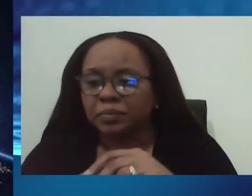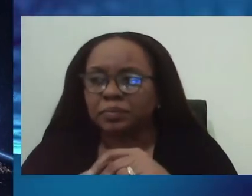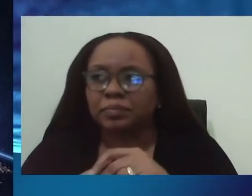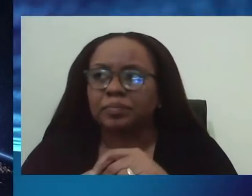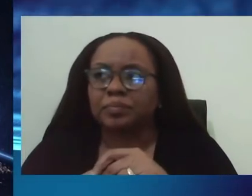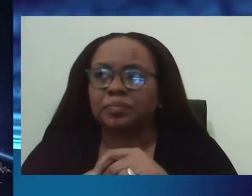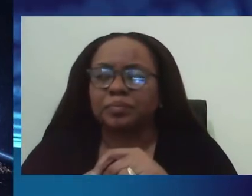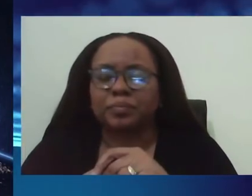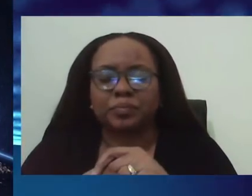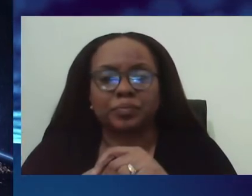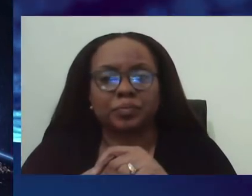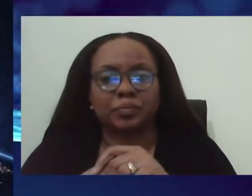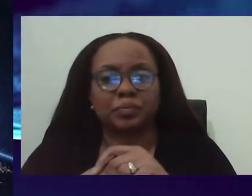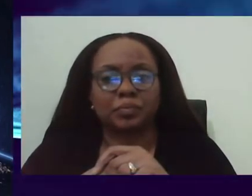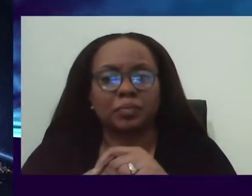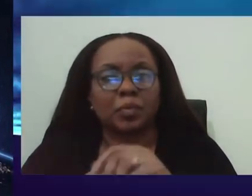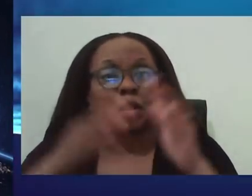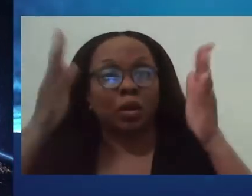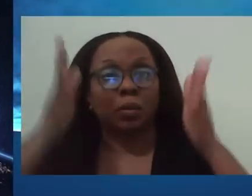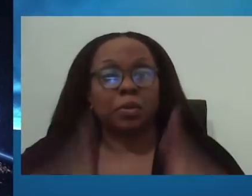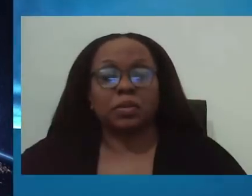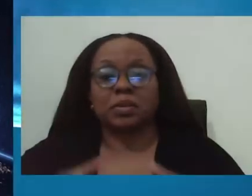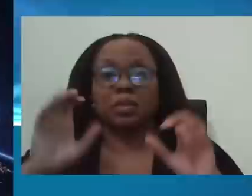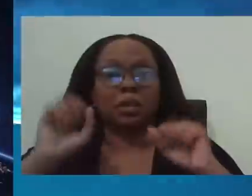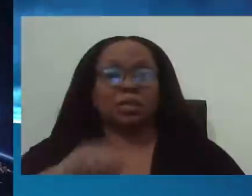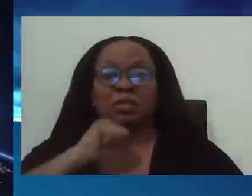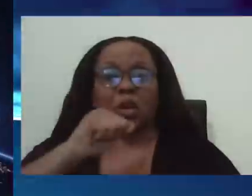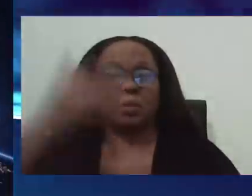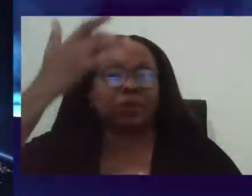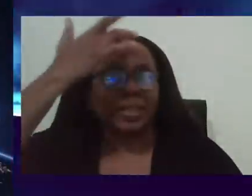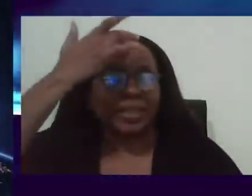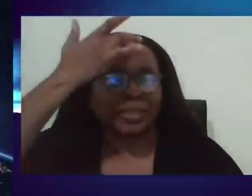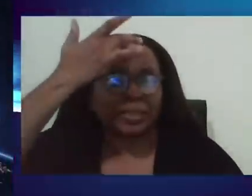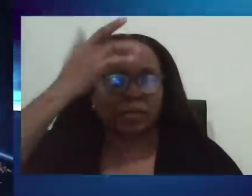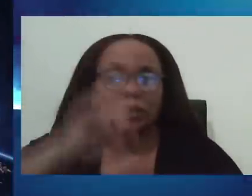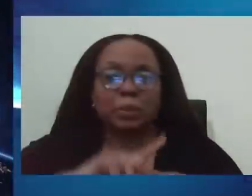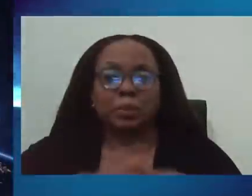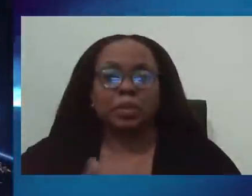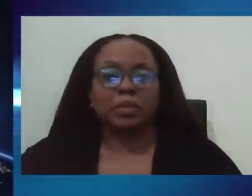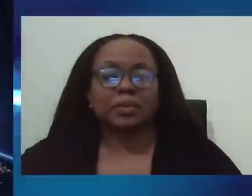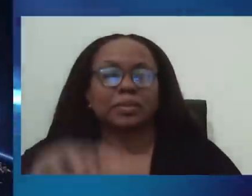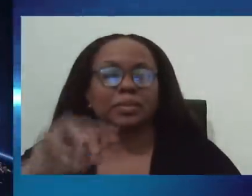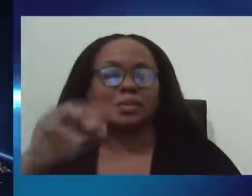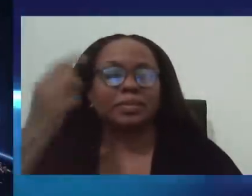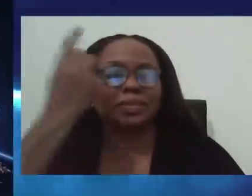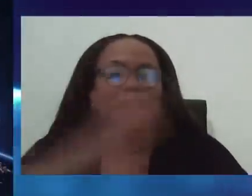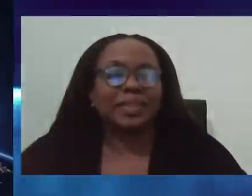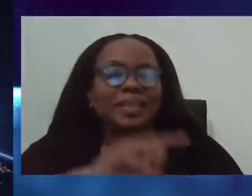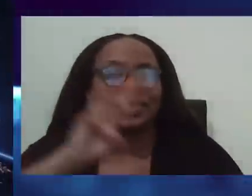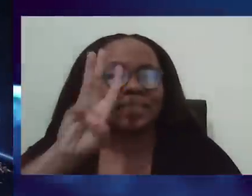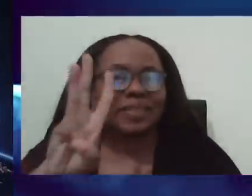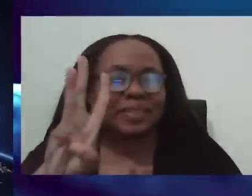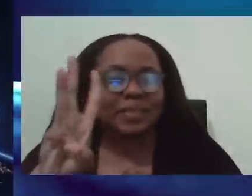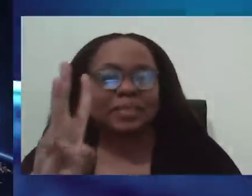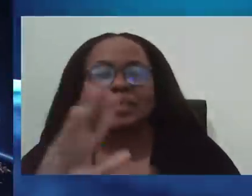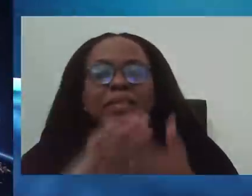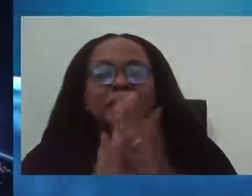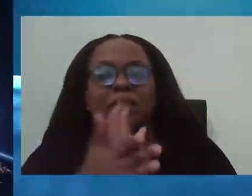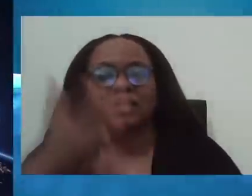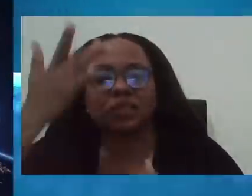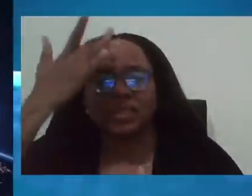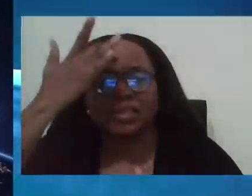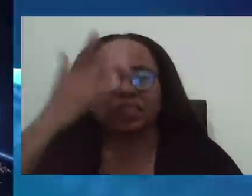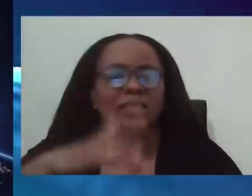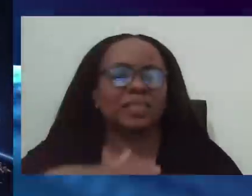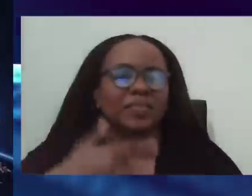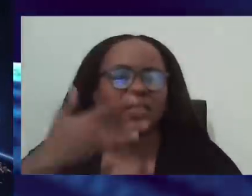can start off with no symptoms. And on day six, their clinical course changes. They now have symptoms. They're now starting to feel